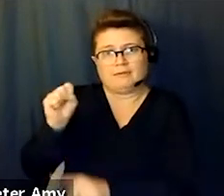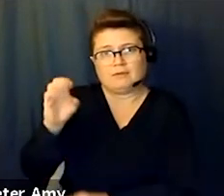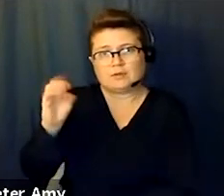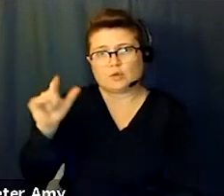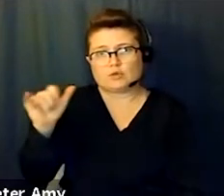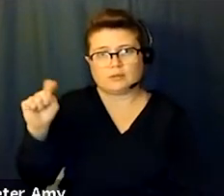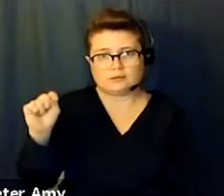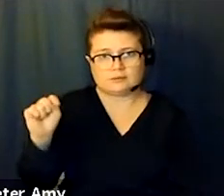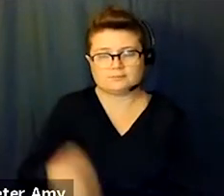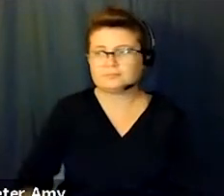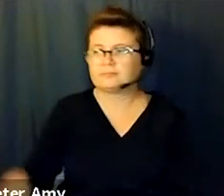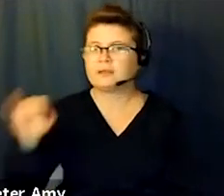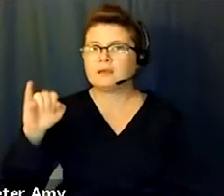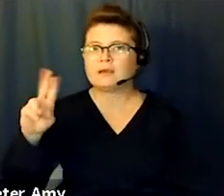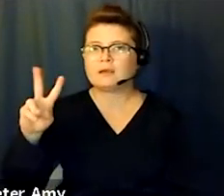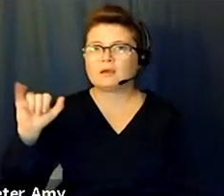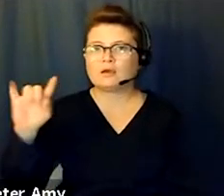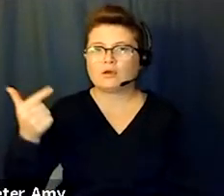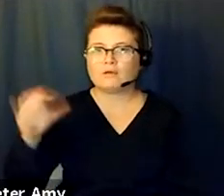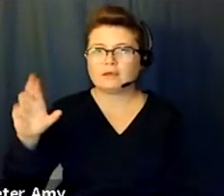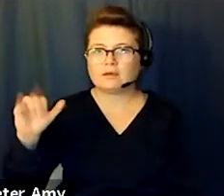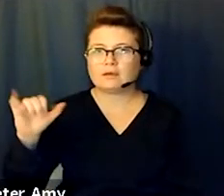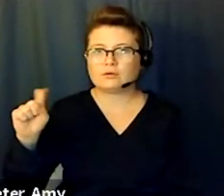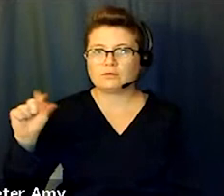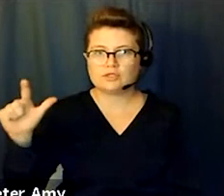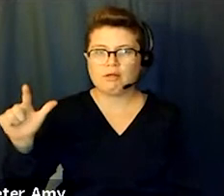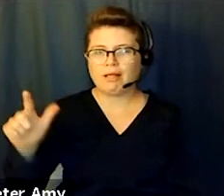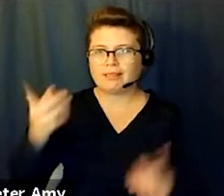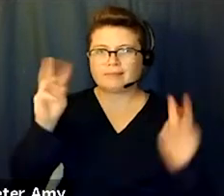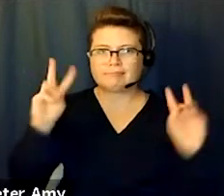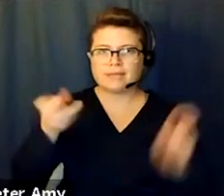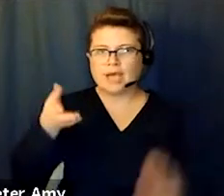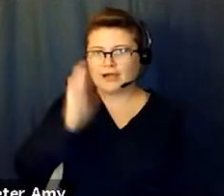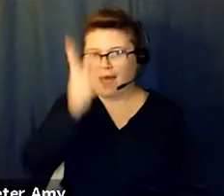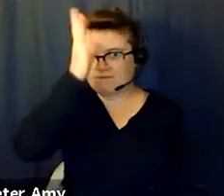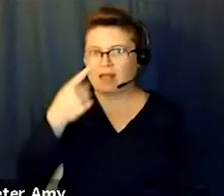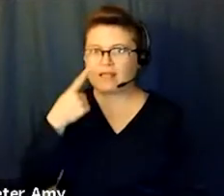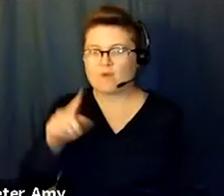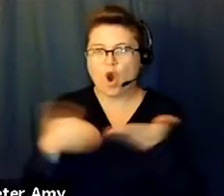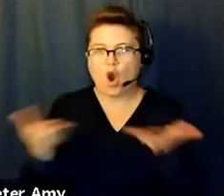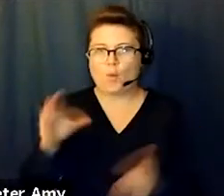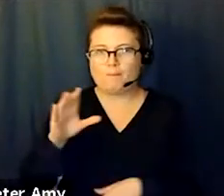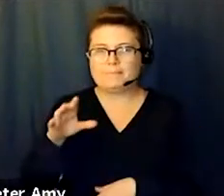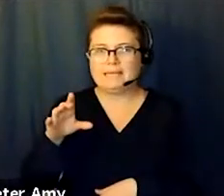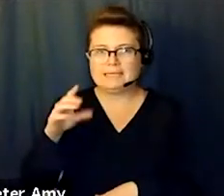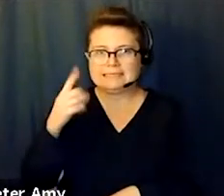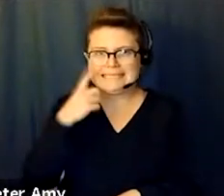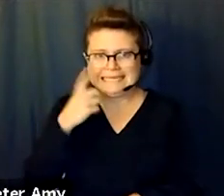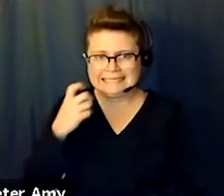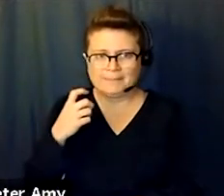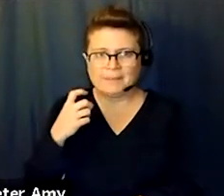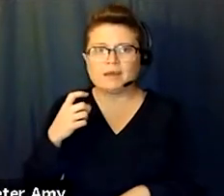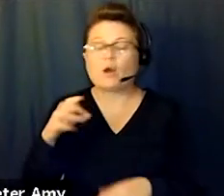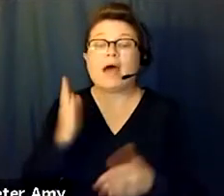an American journalist who was known as the godfather of neoconservatism, a former Trotskyite, and he also was a